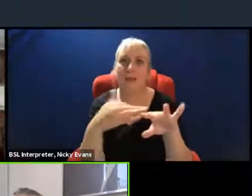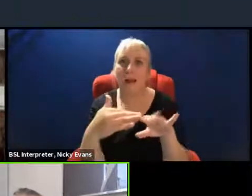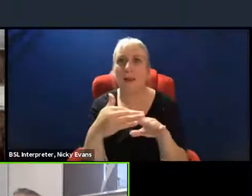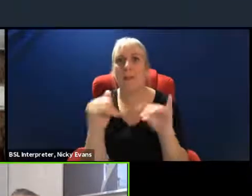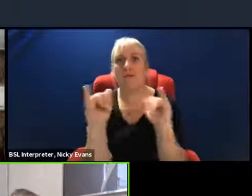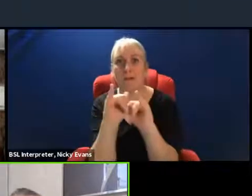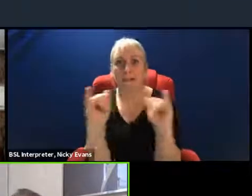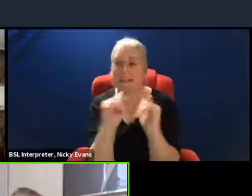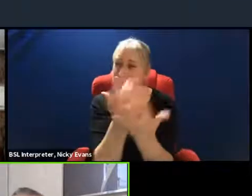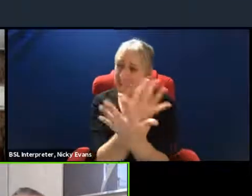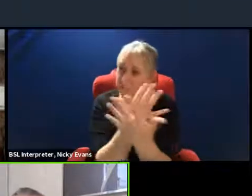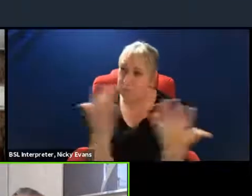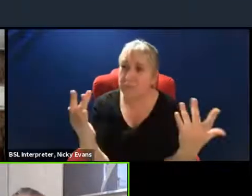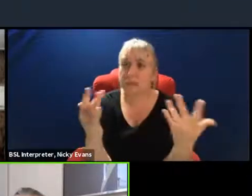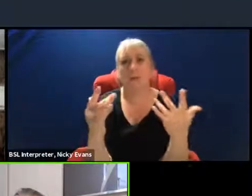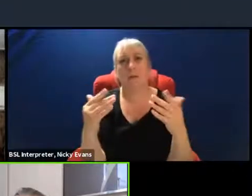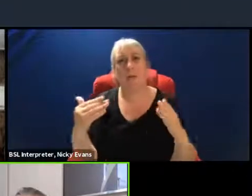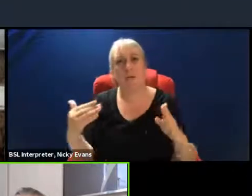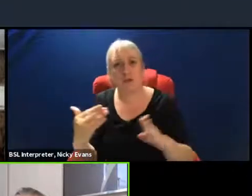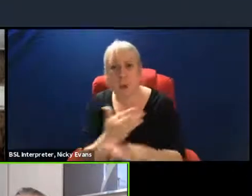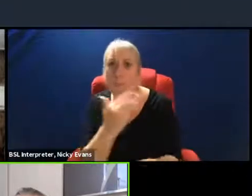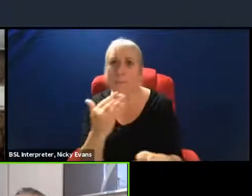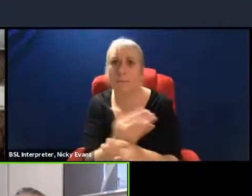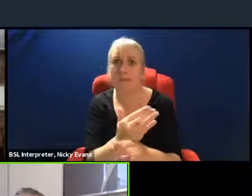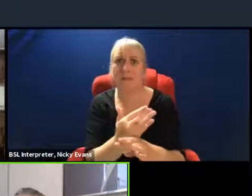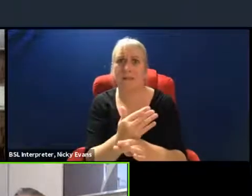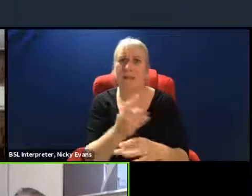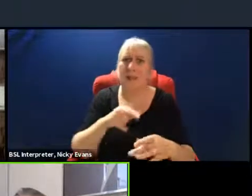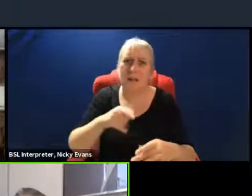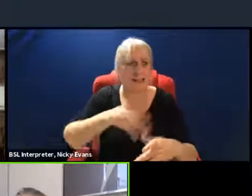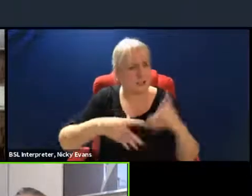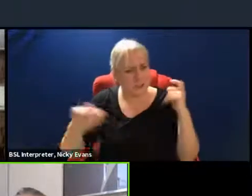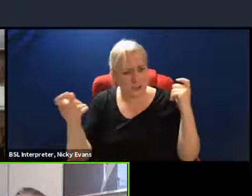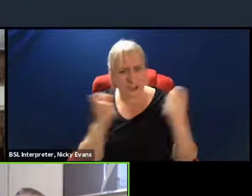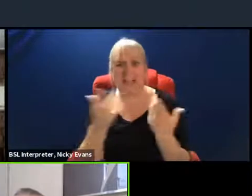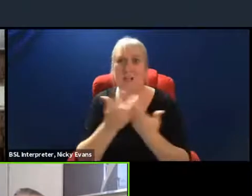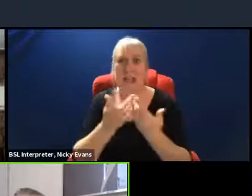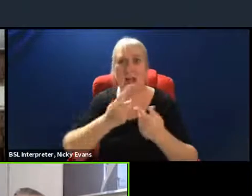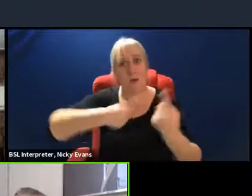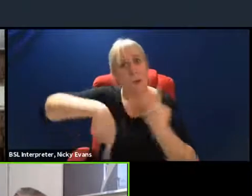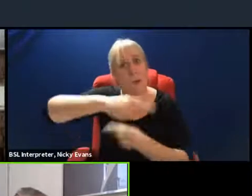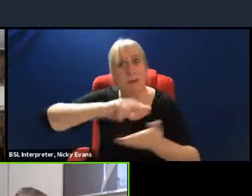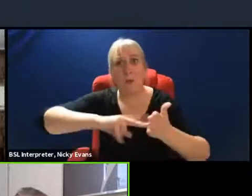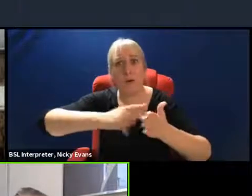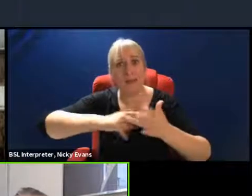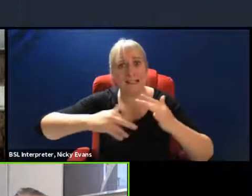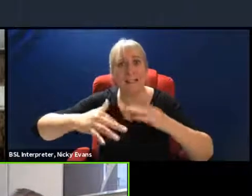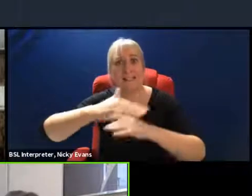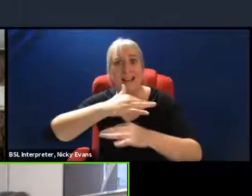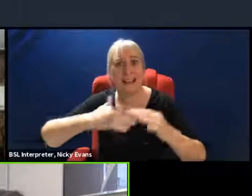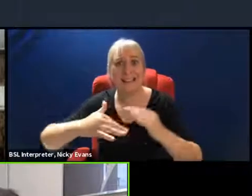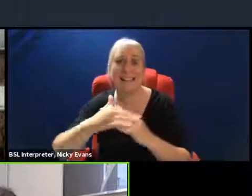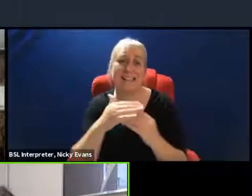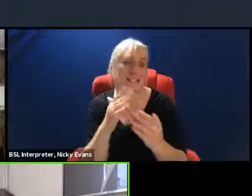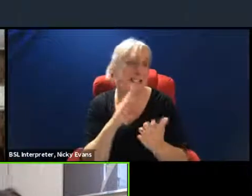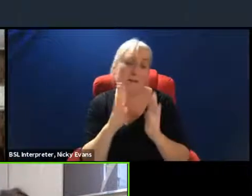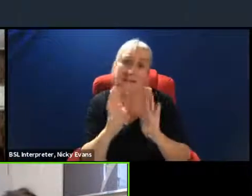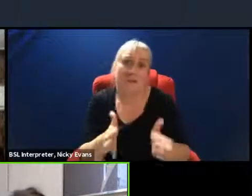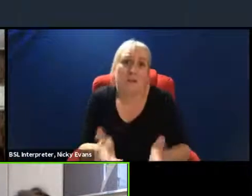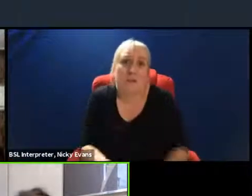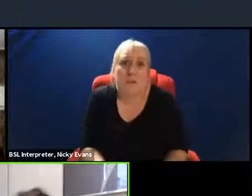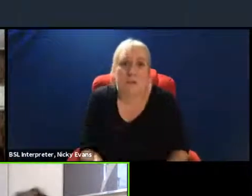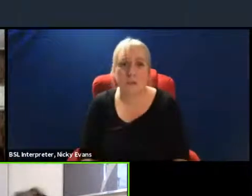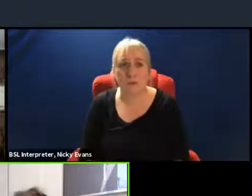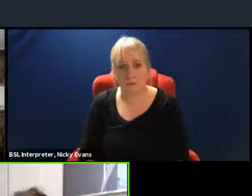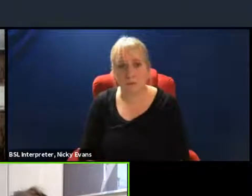and in a real transformation of how we organize our society to meet the climate crisis and really reduce our emissions. So I think the